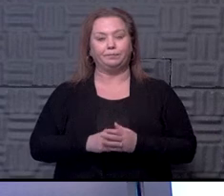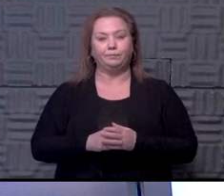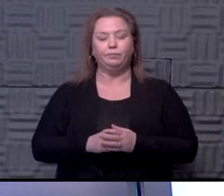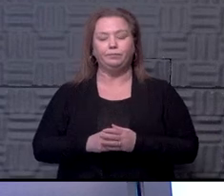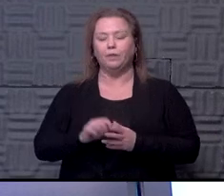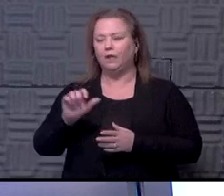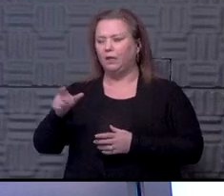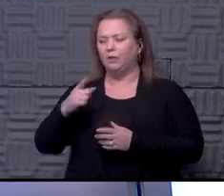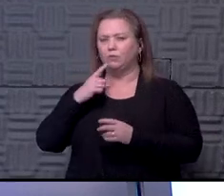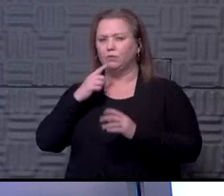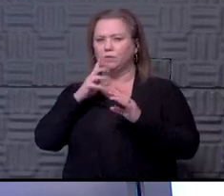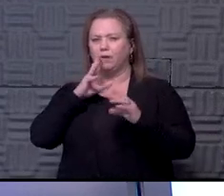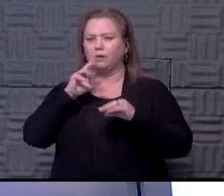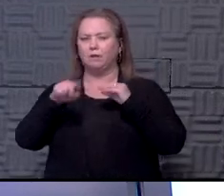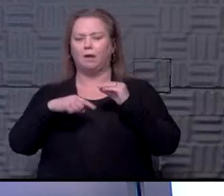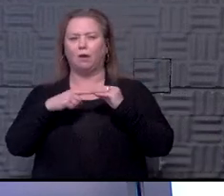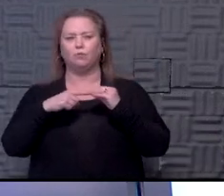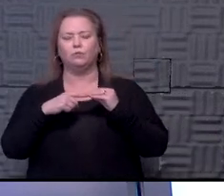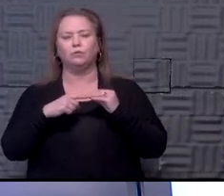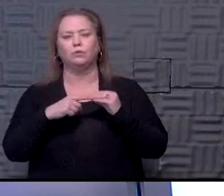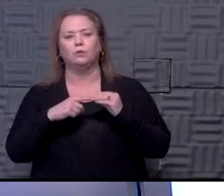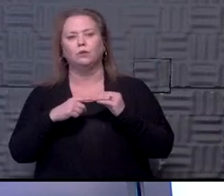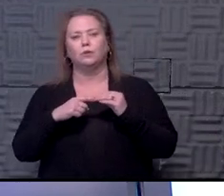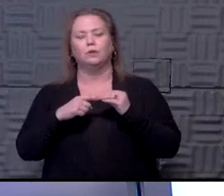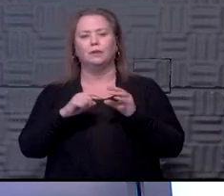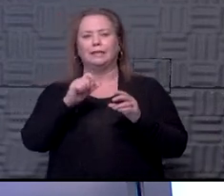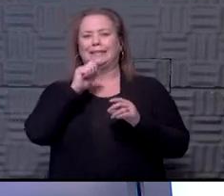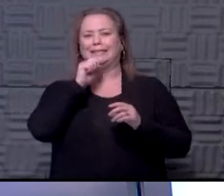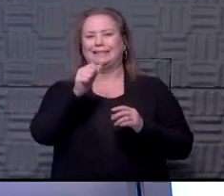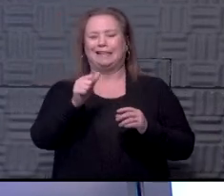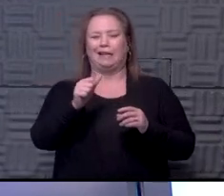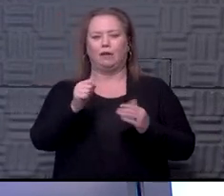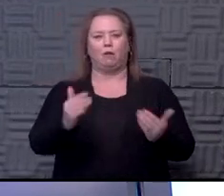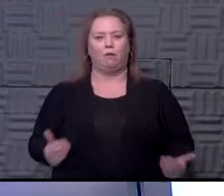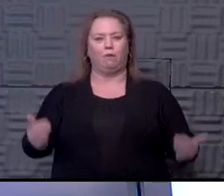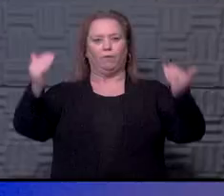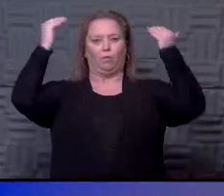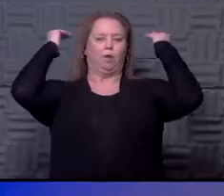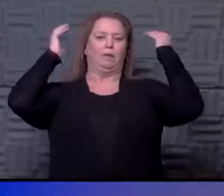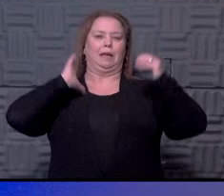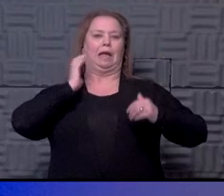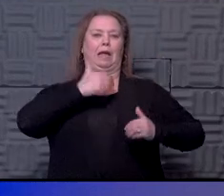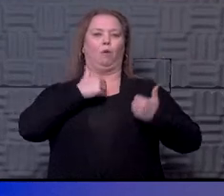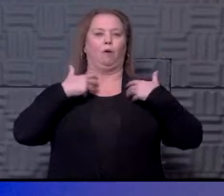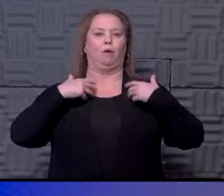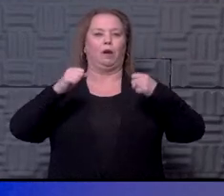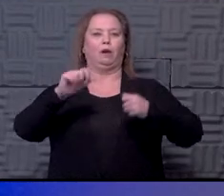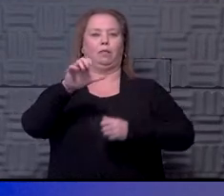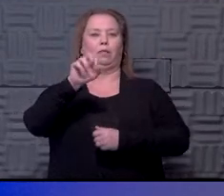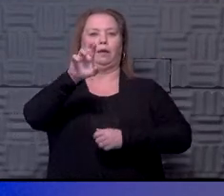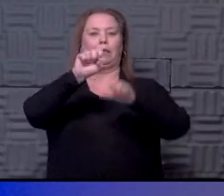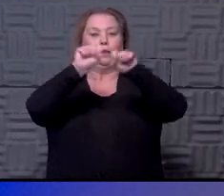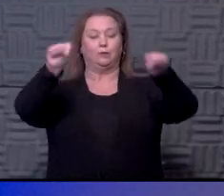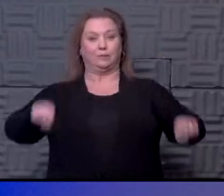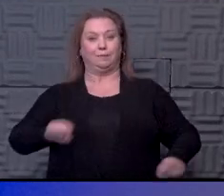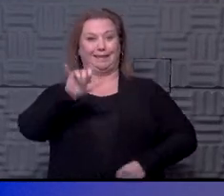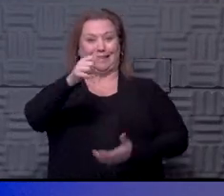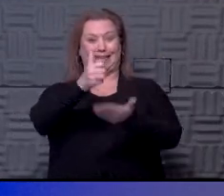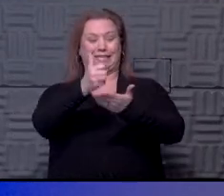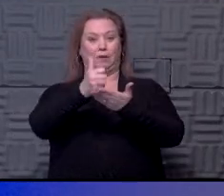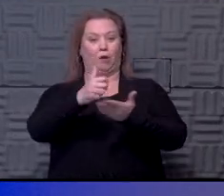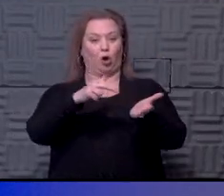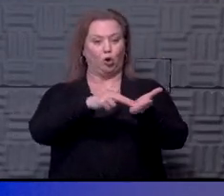one of the references you mentioned before was talking about it's not an overwhelming of our health care system. That has helped. Very true.